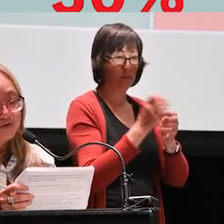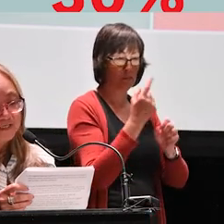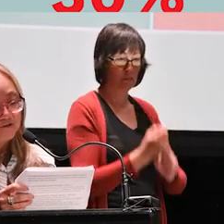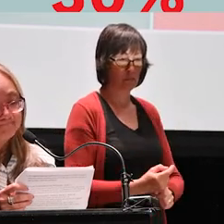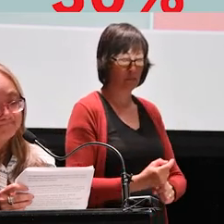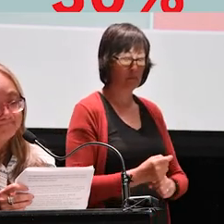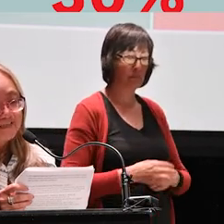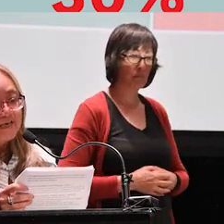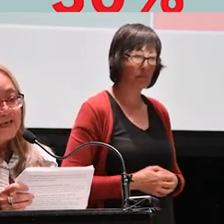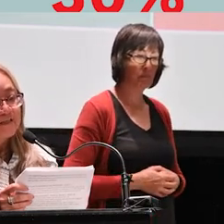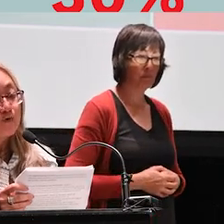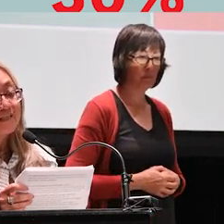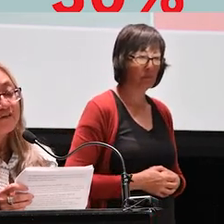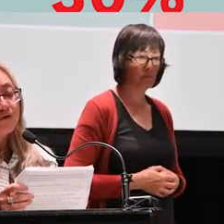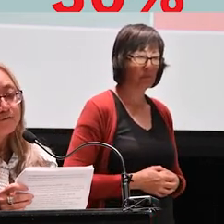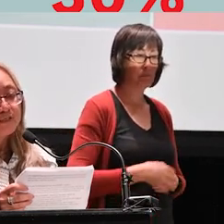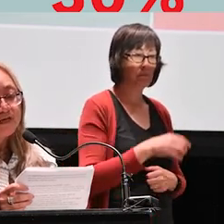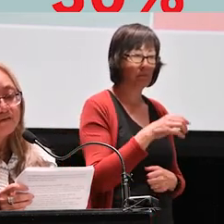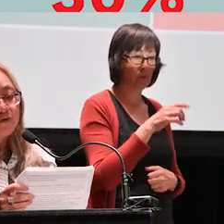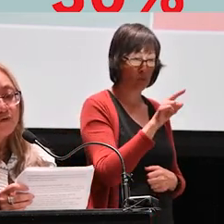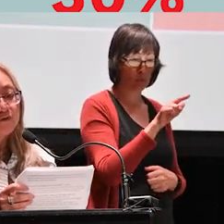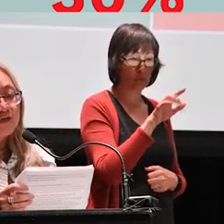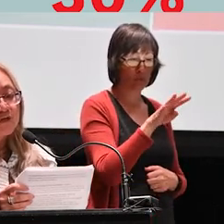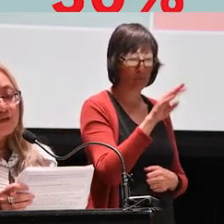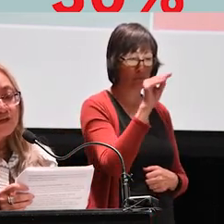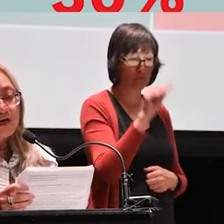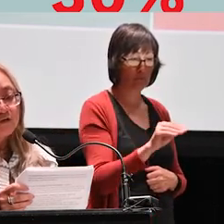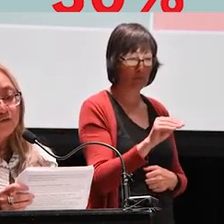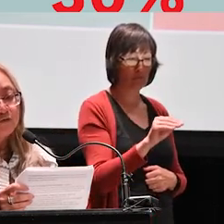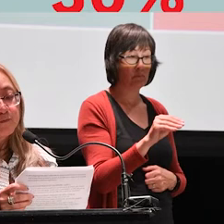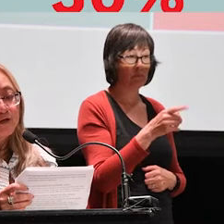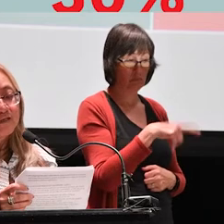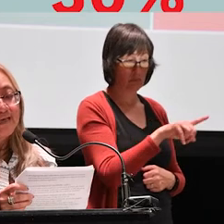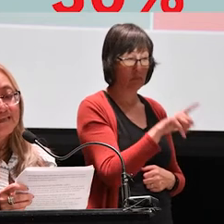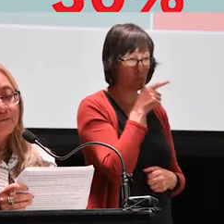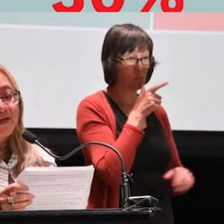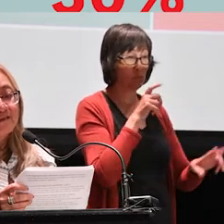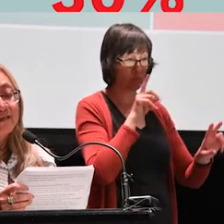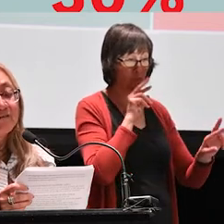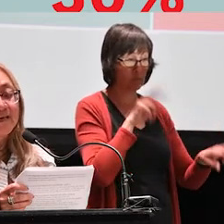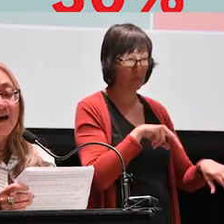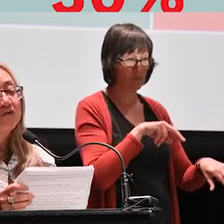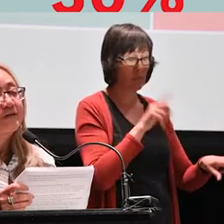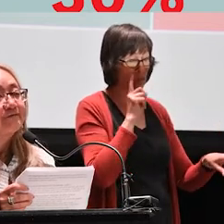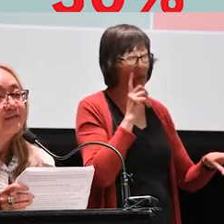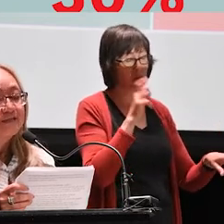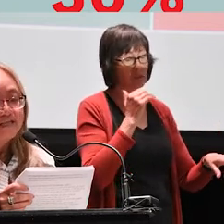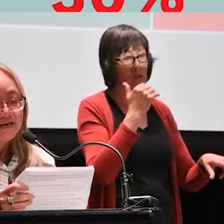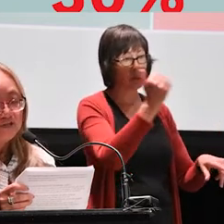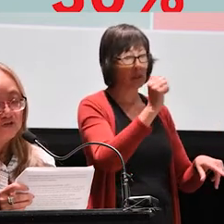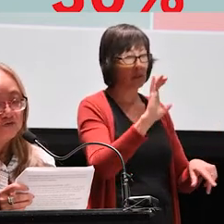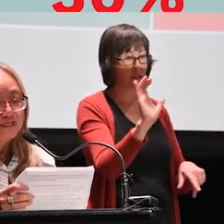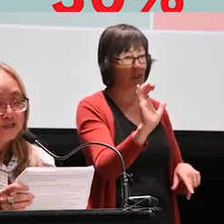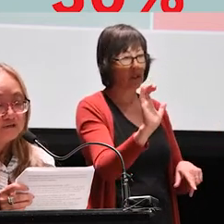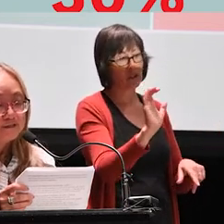per year. And 24% of those who responded anticipated leaving Calgary within the